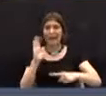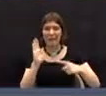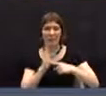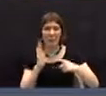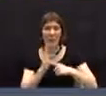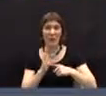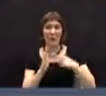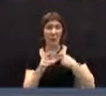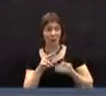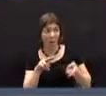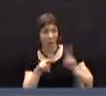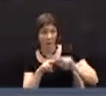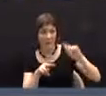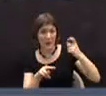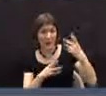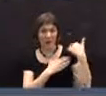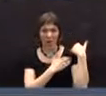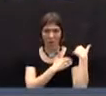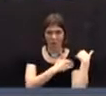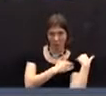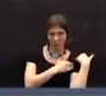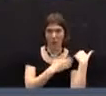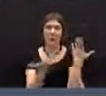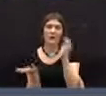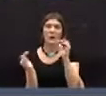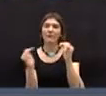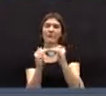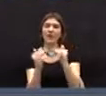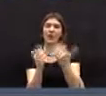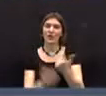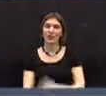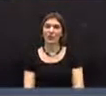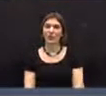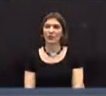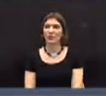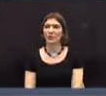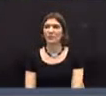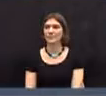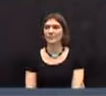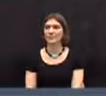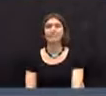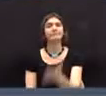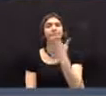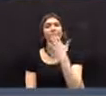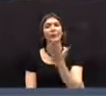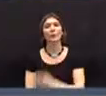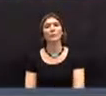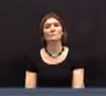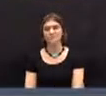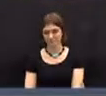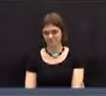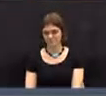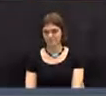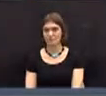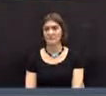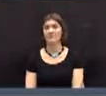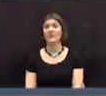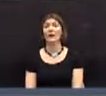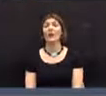asked to carry much of the burden of the budget. Thank you. Again,